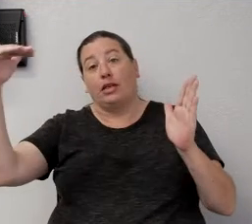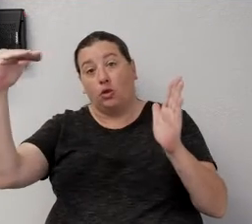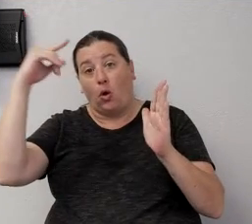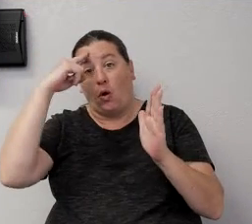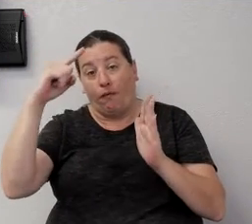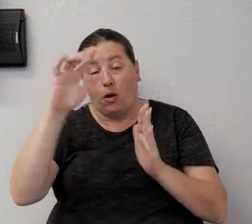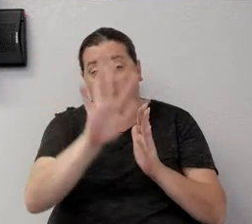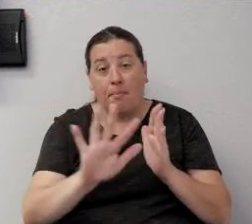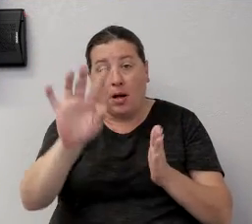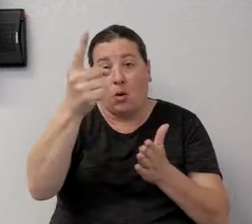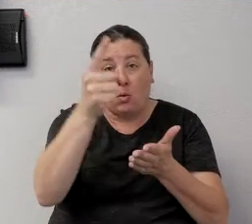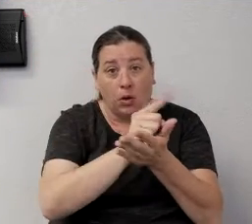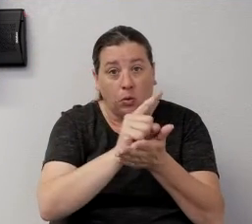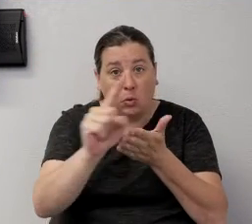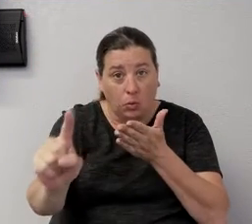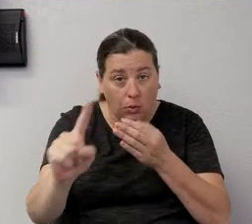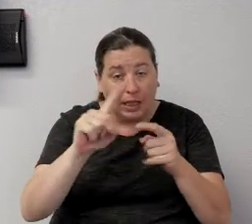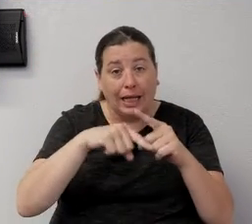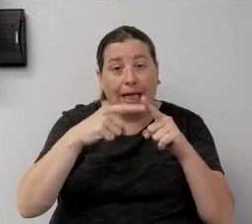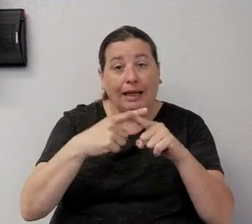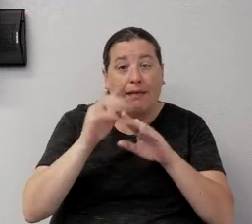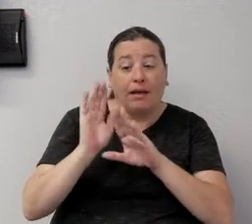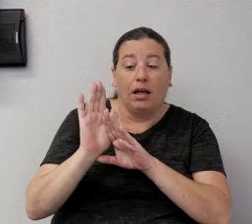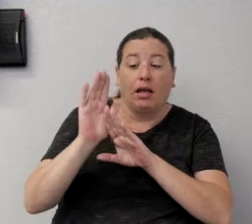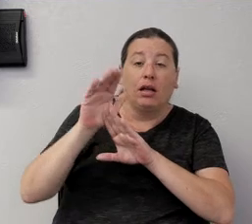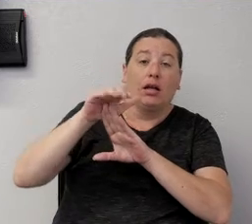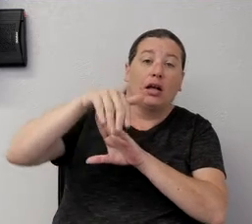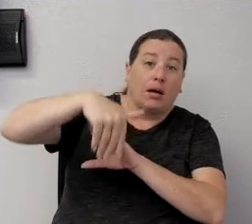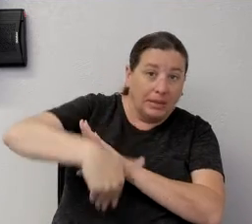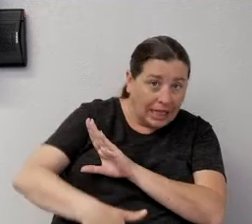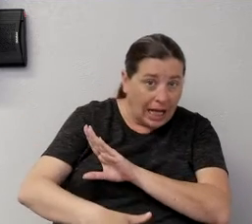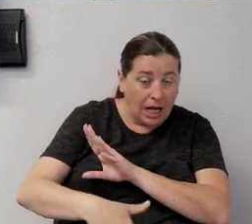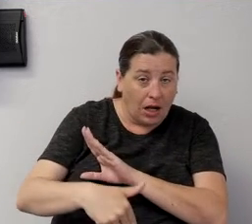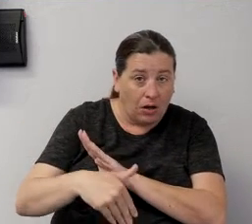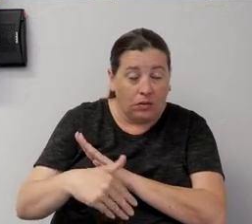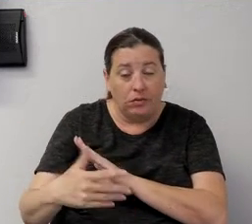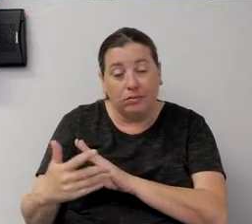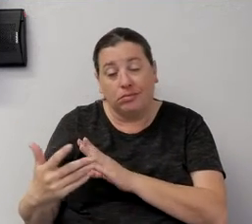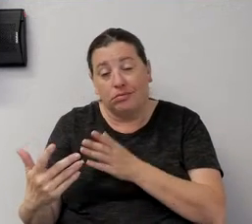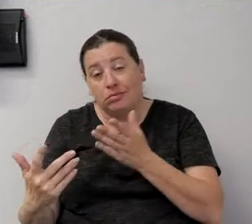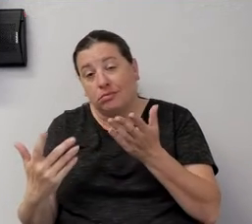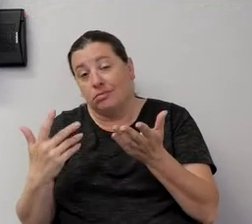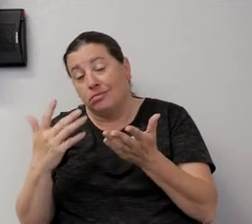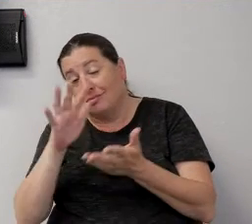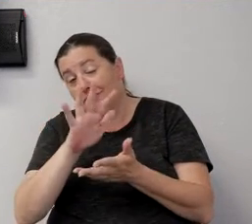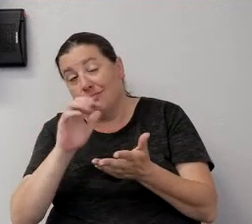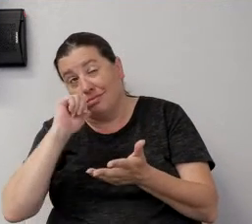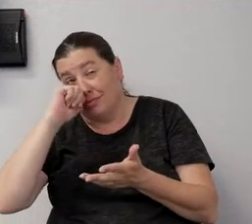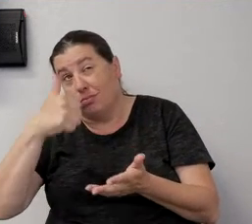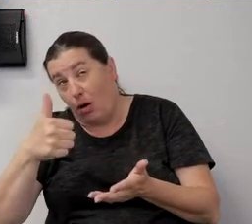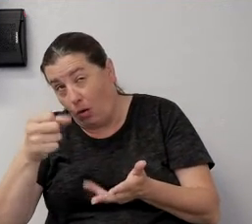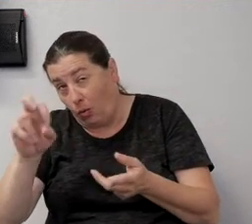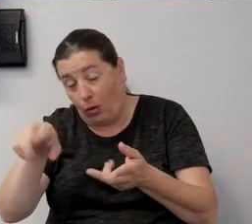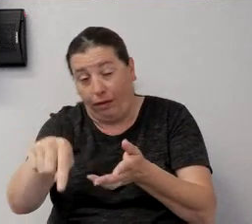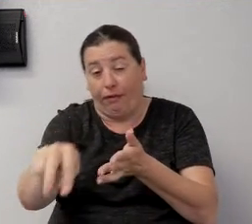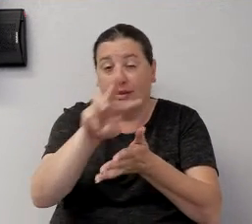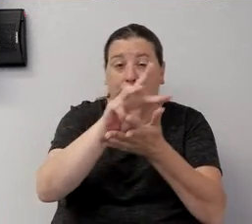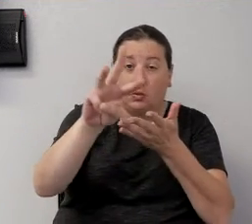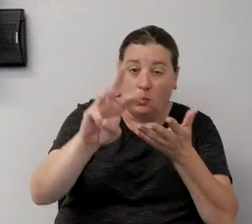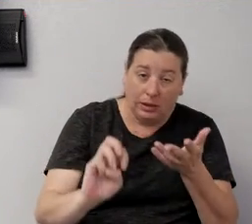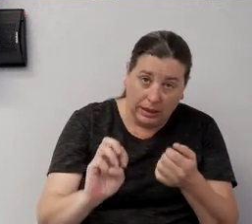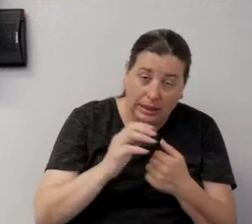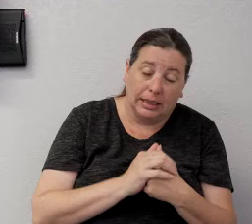week and then start coming down the curve really, say, tomorrow or this weekend.